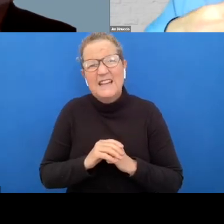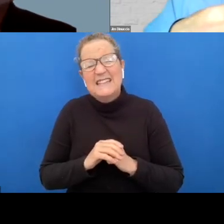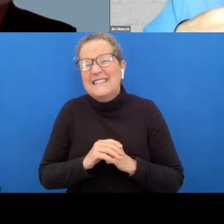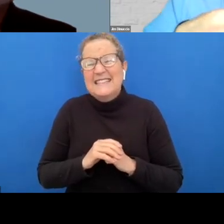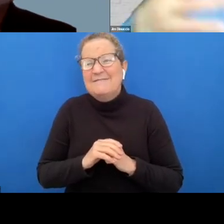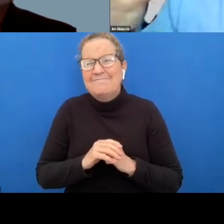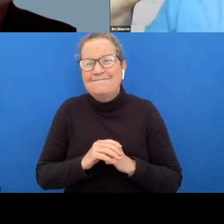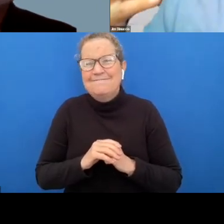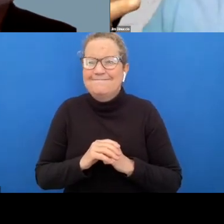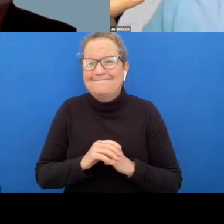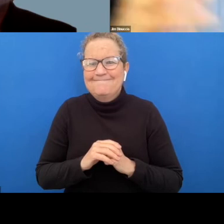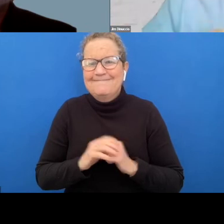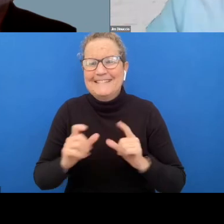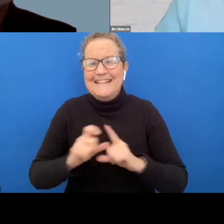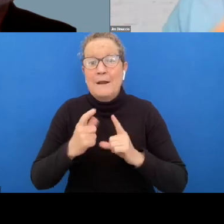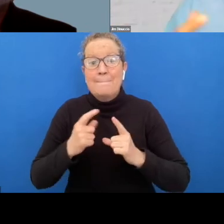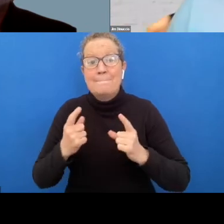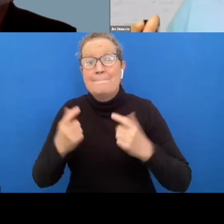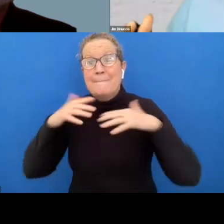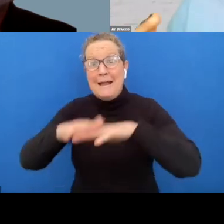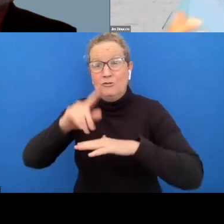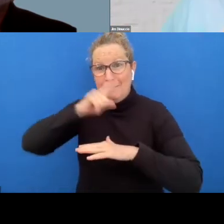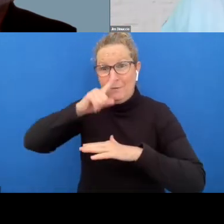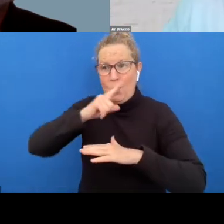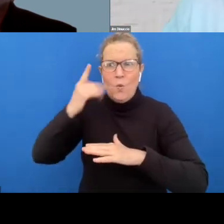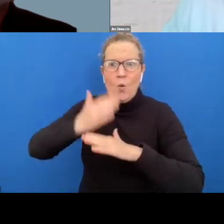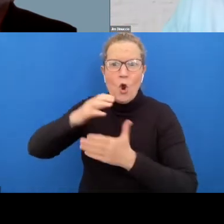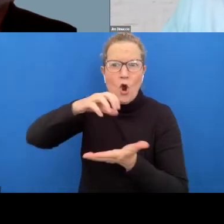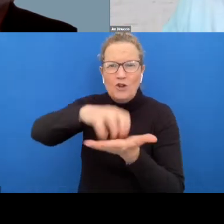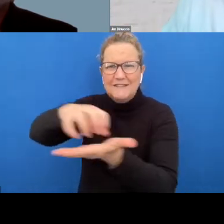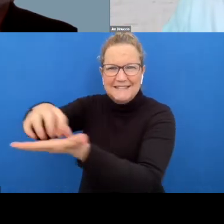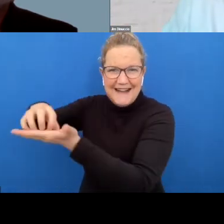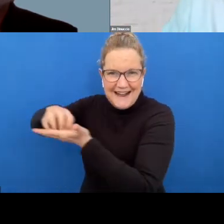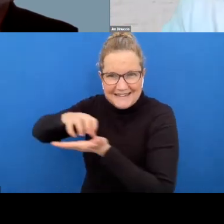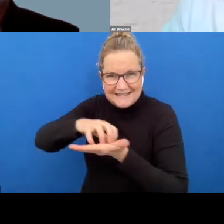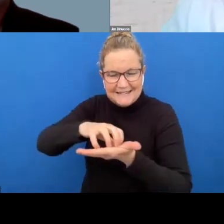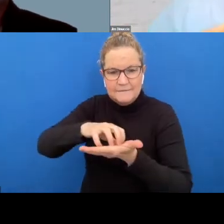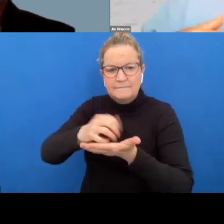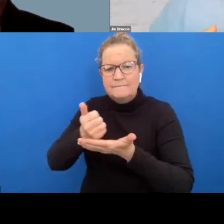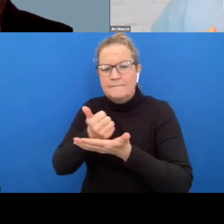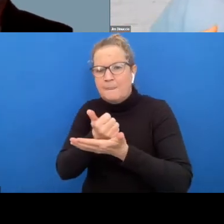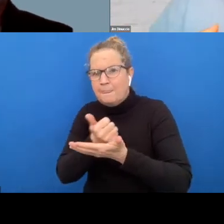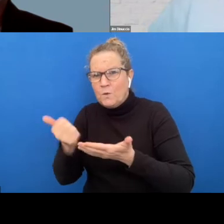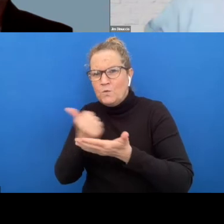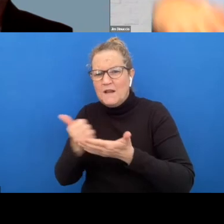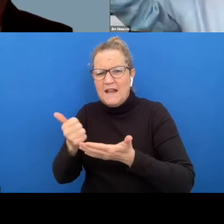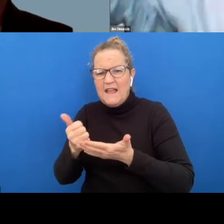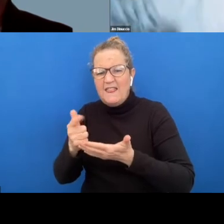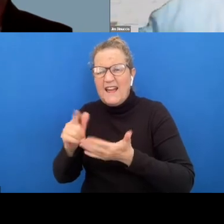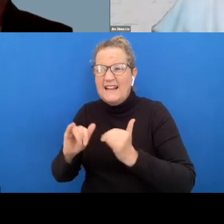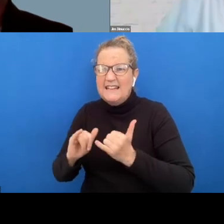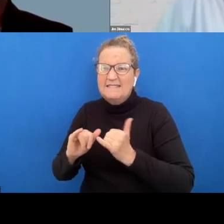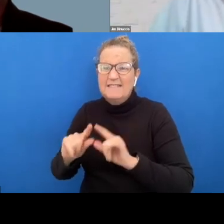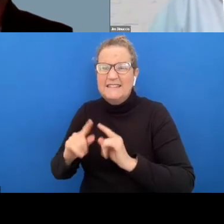but mainstream people people that work at these sites you know normally they they're at a different level they're